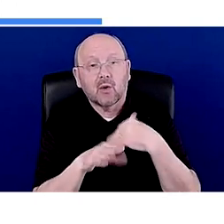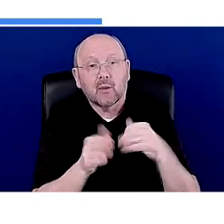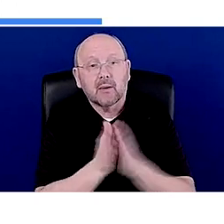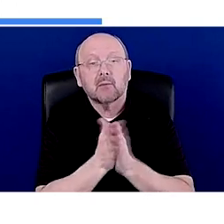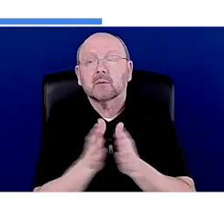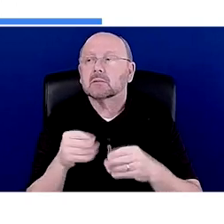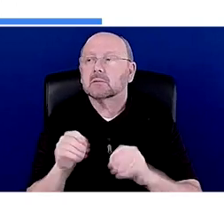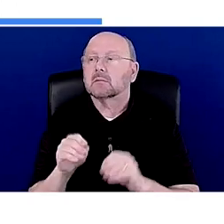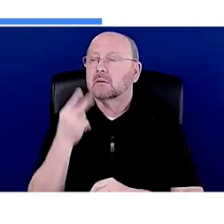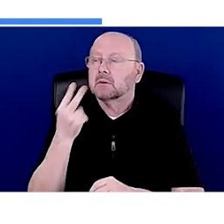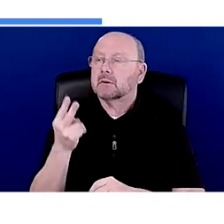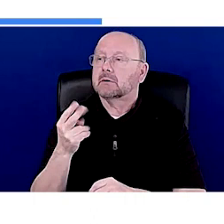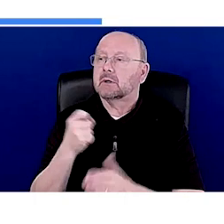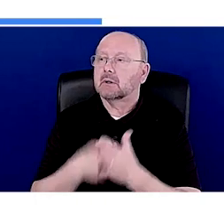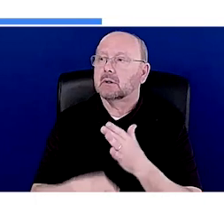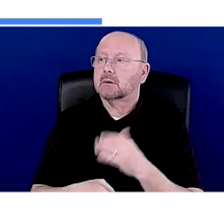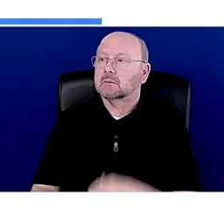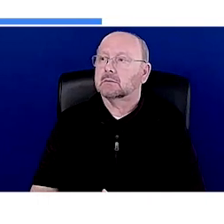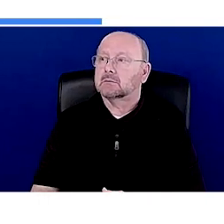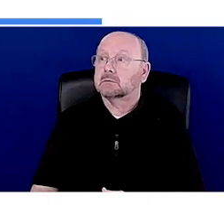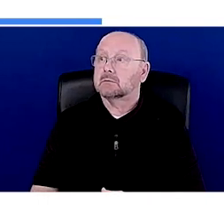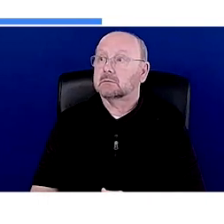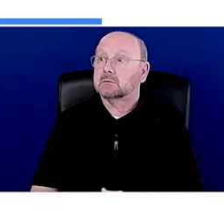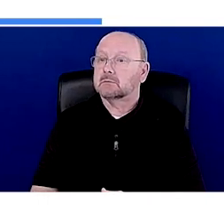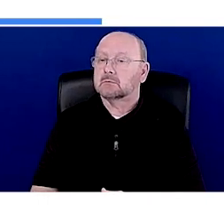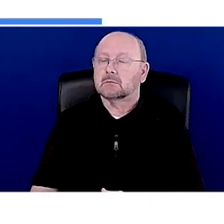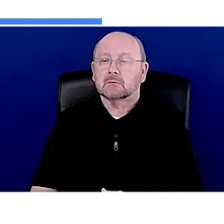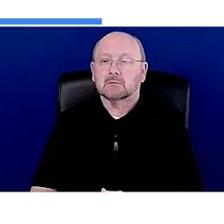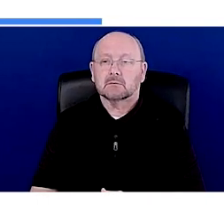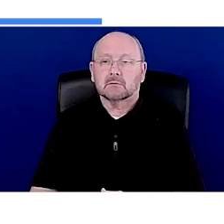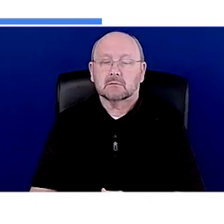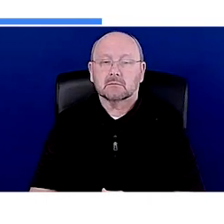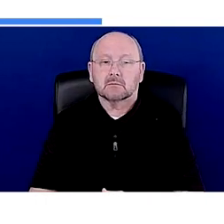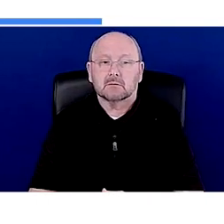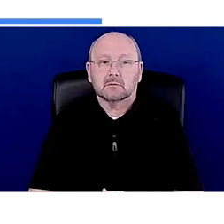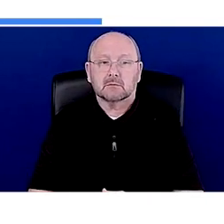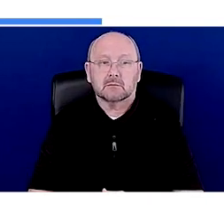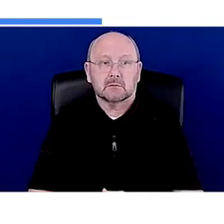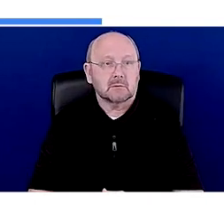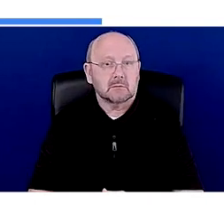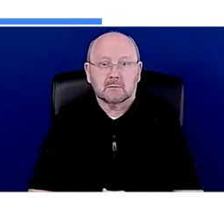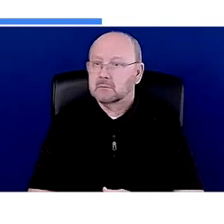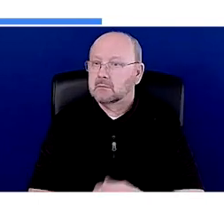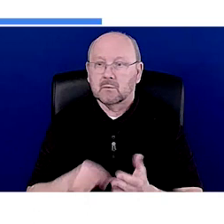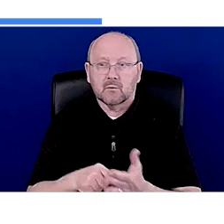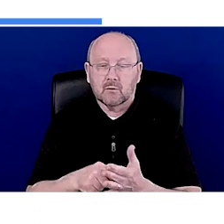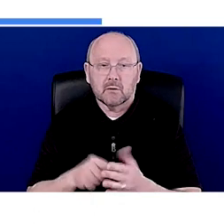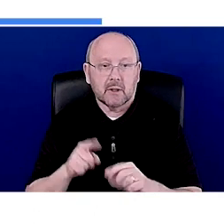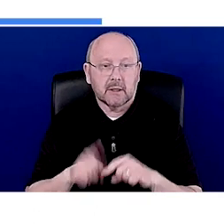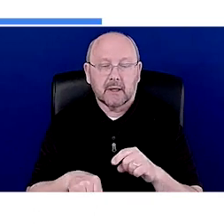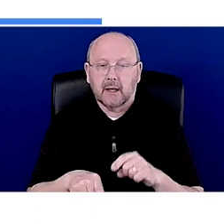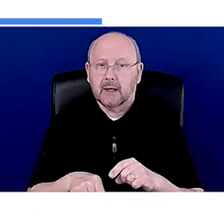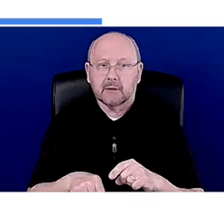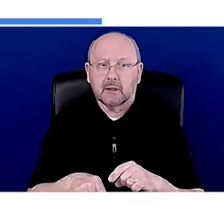see the cost of the book, and then they're going to feel like I can't afford this. College isn't for me.